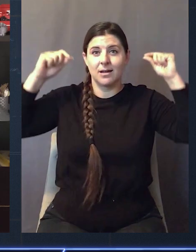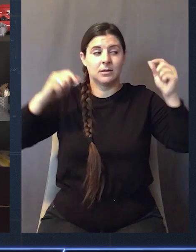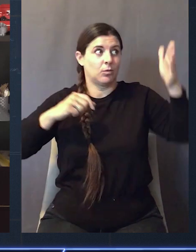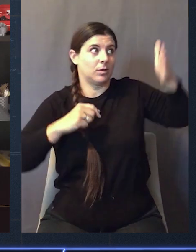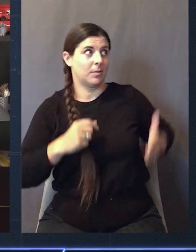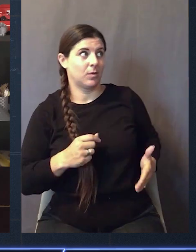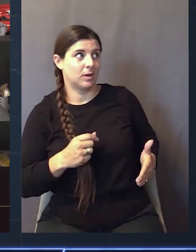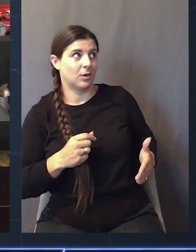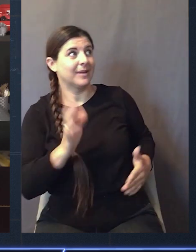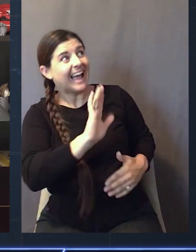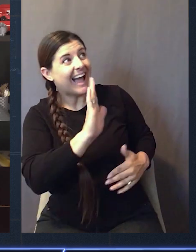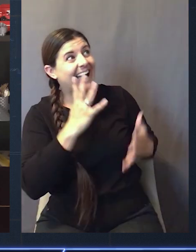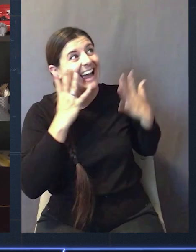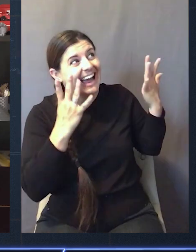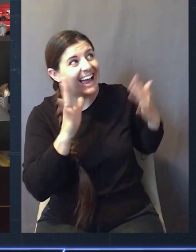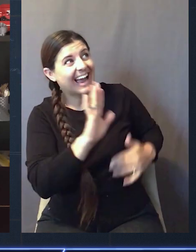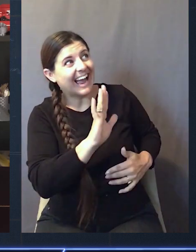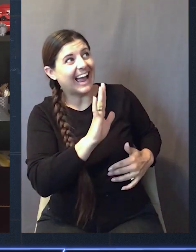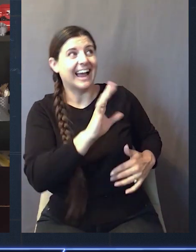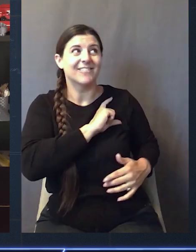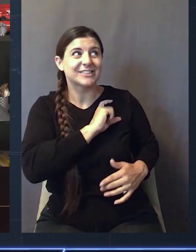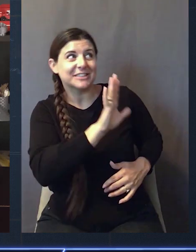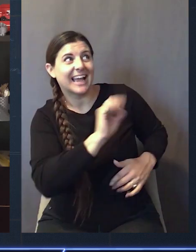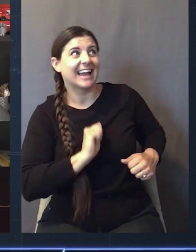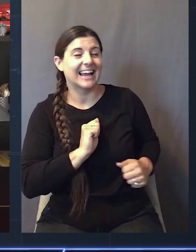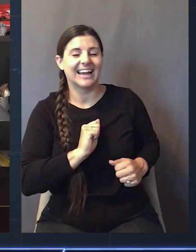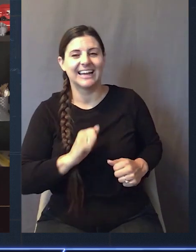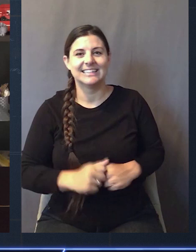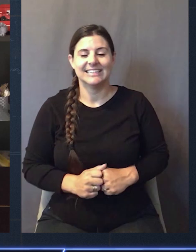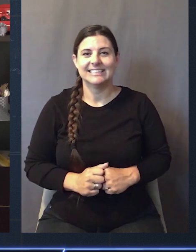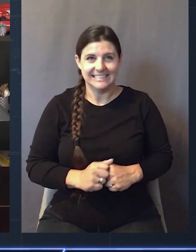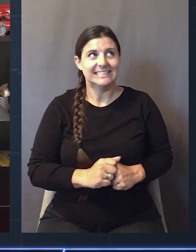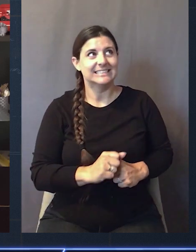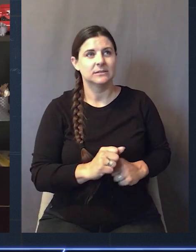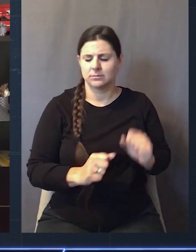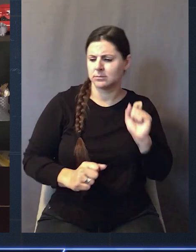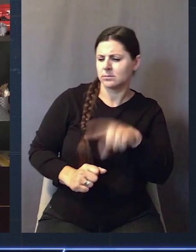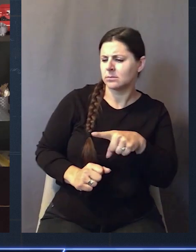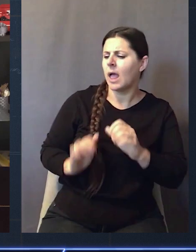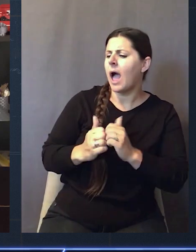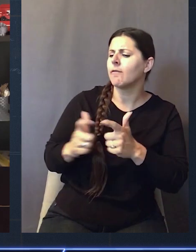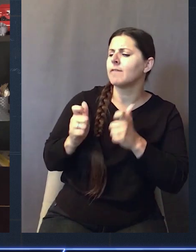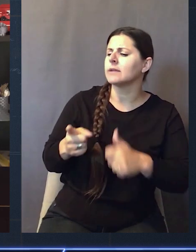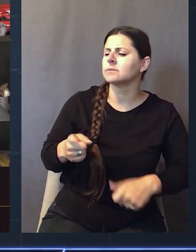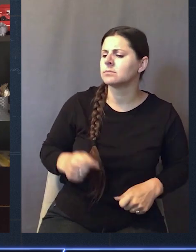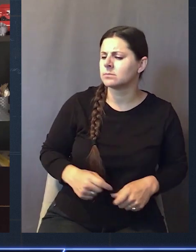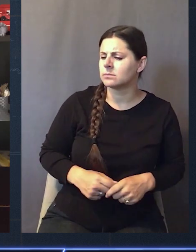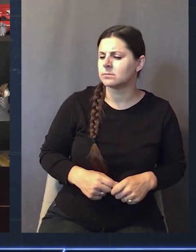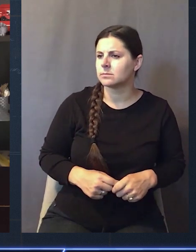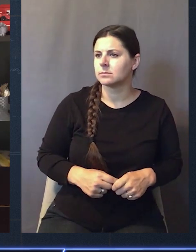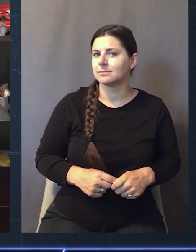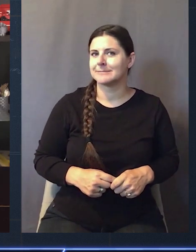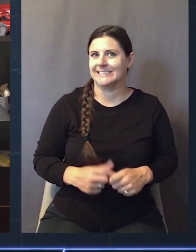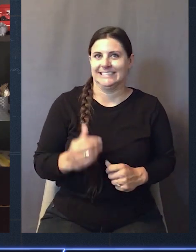his big Texas hat. Roll down my window. Greet him really friendly. Hey, officer. Sir, how